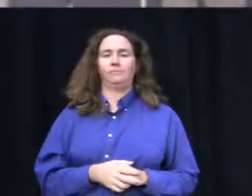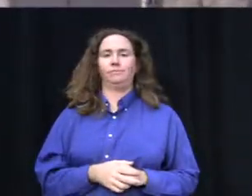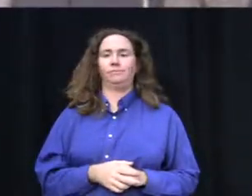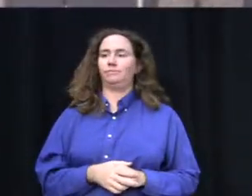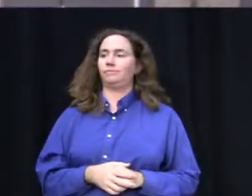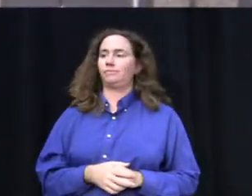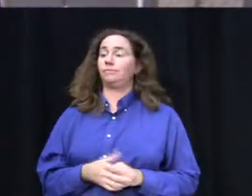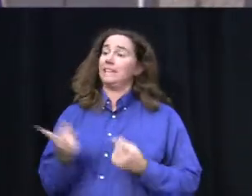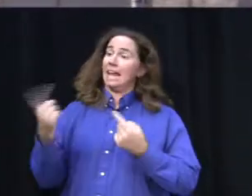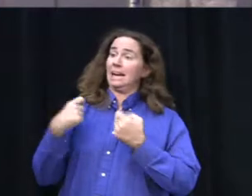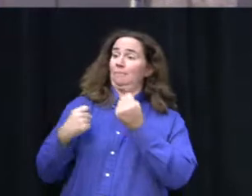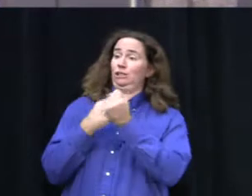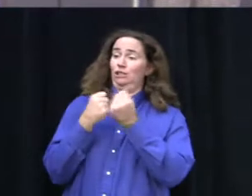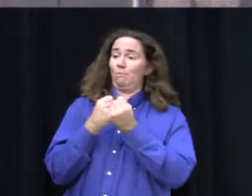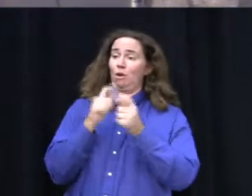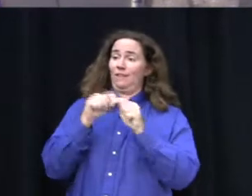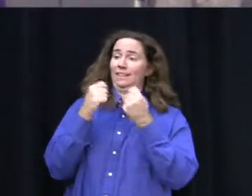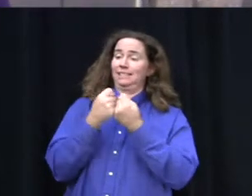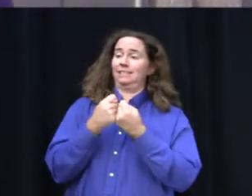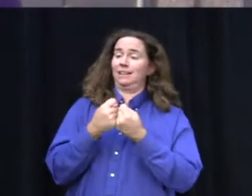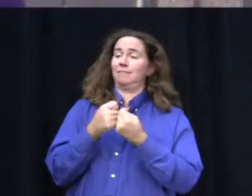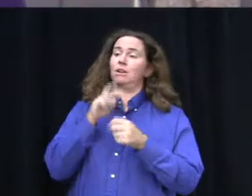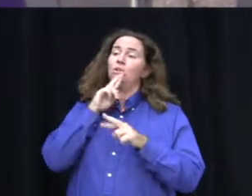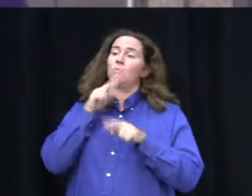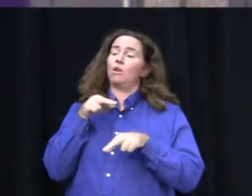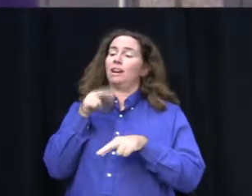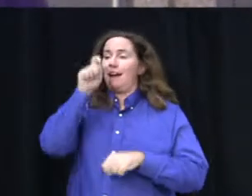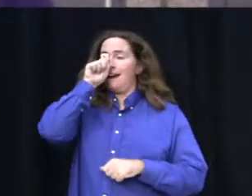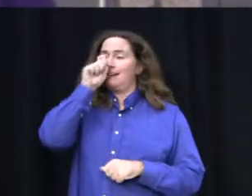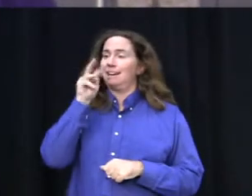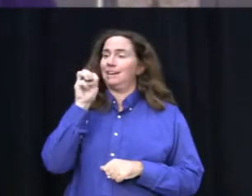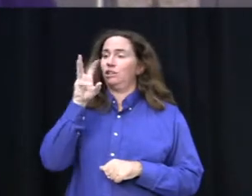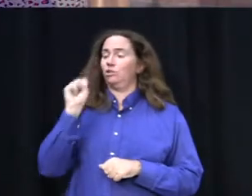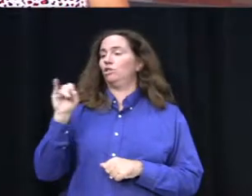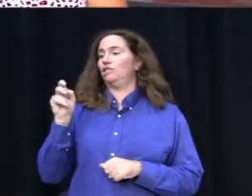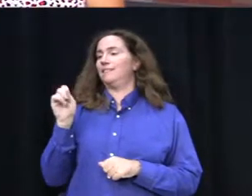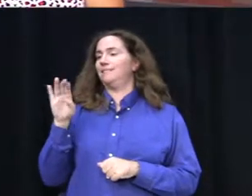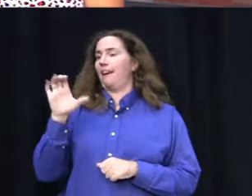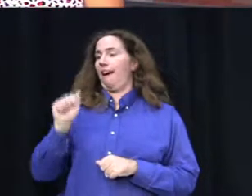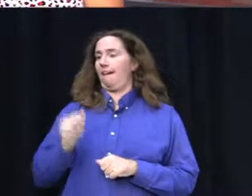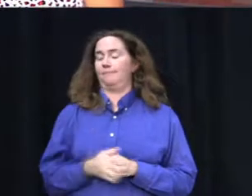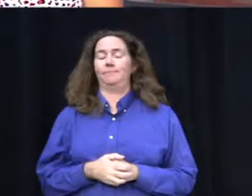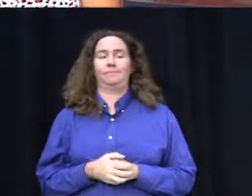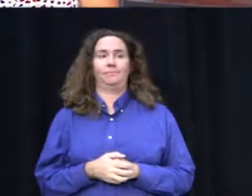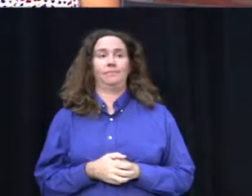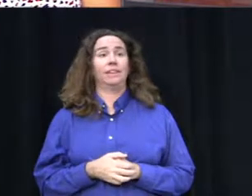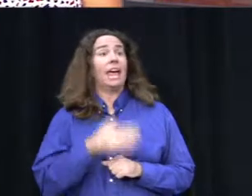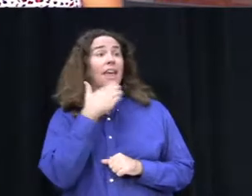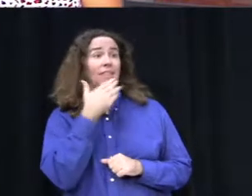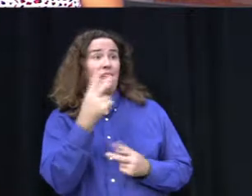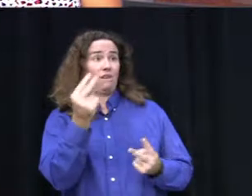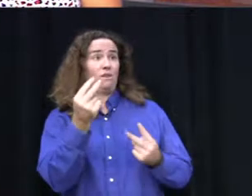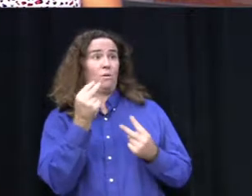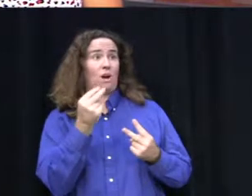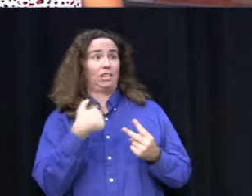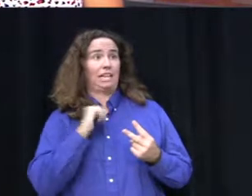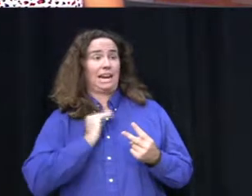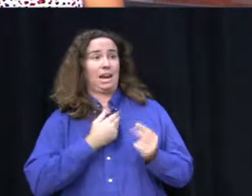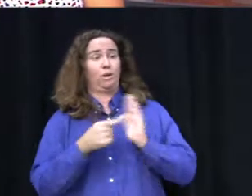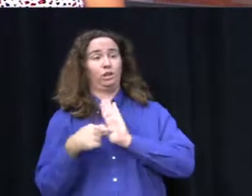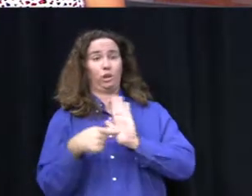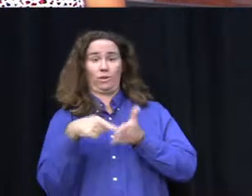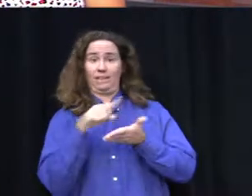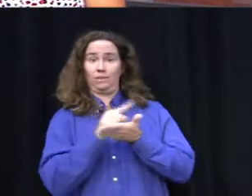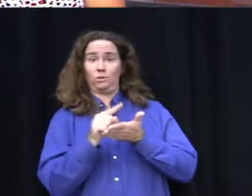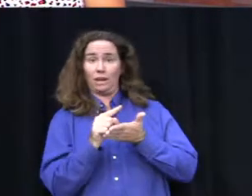Come out and support the field hockey team. Reporting for Hawkeye News, I'm Jessica Rosales. Thank you for watching our show this week. We